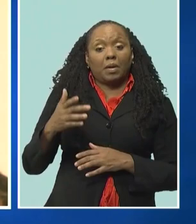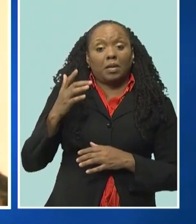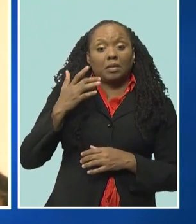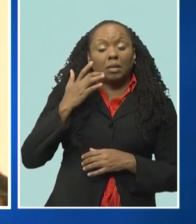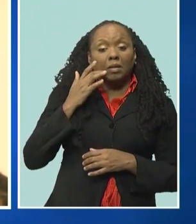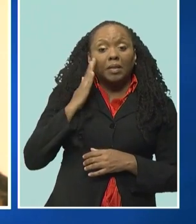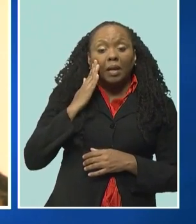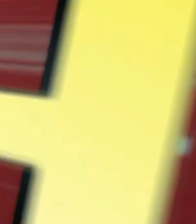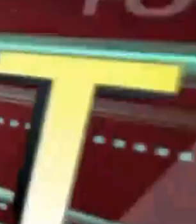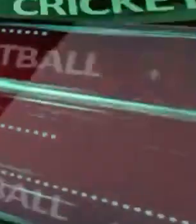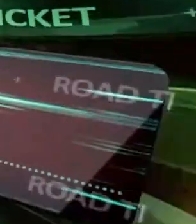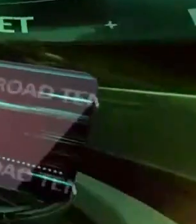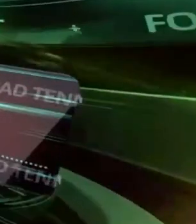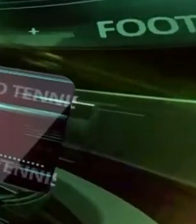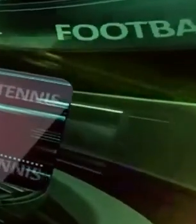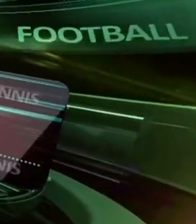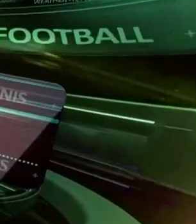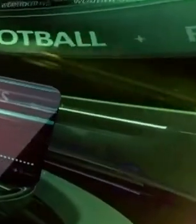front of the house.